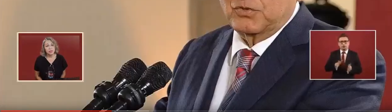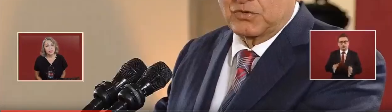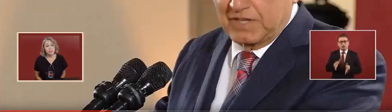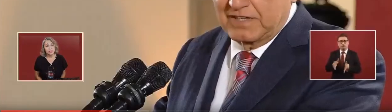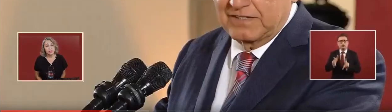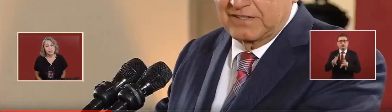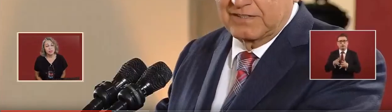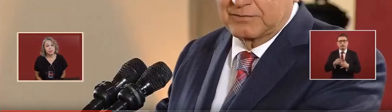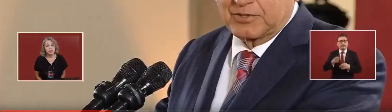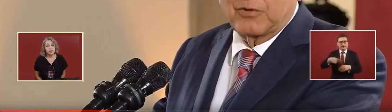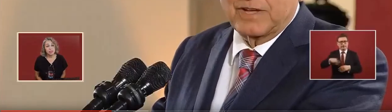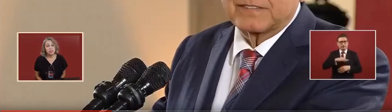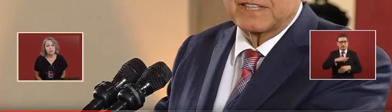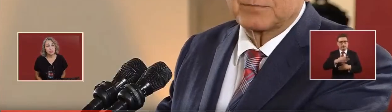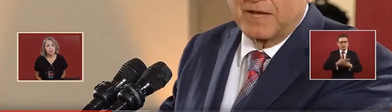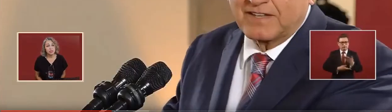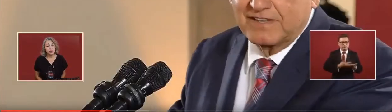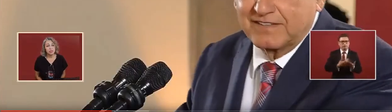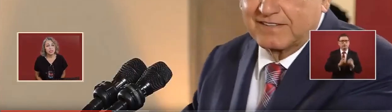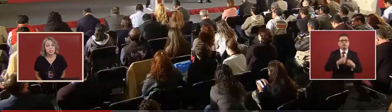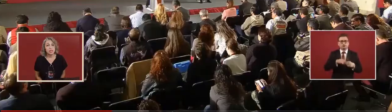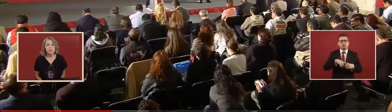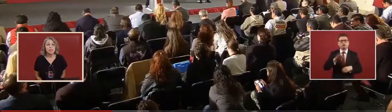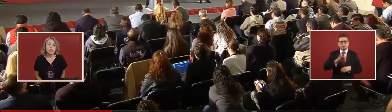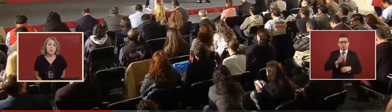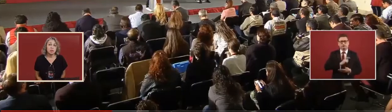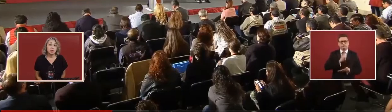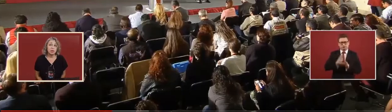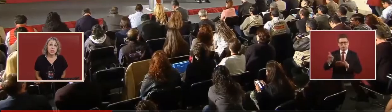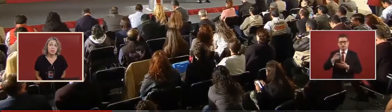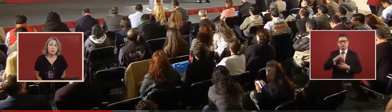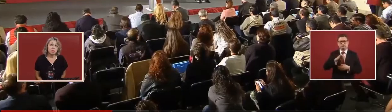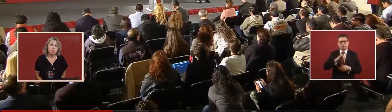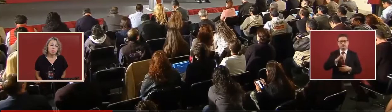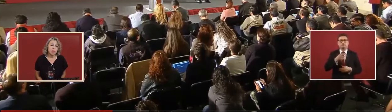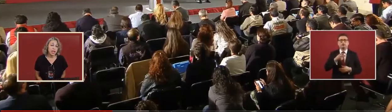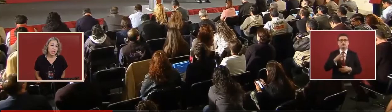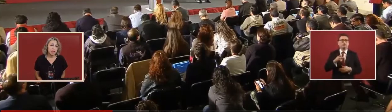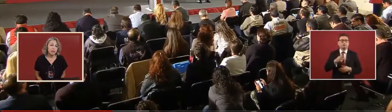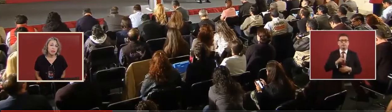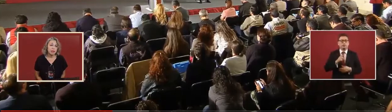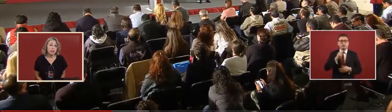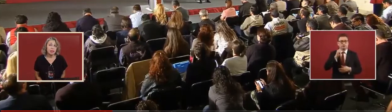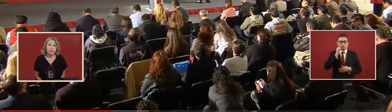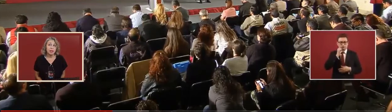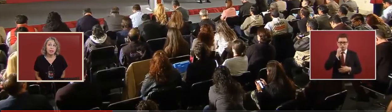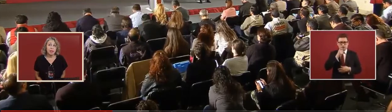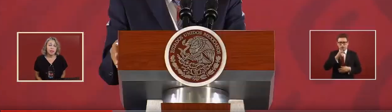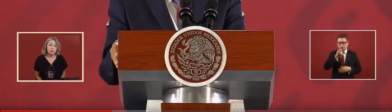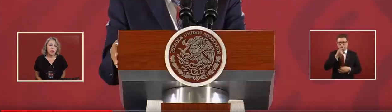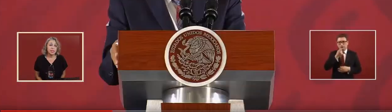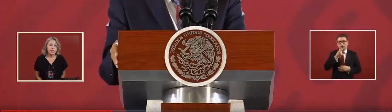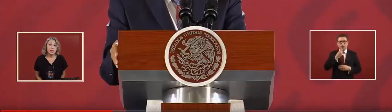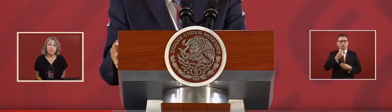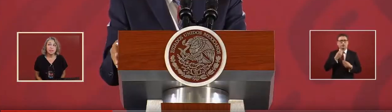service, is that you give them pay and medicine. And